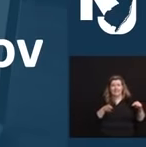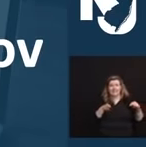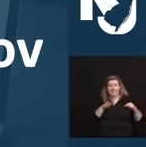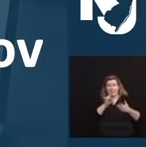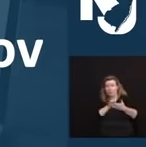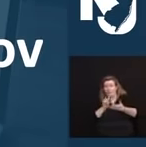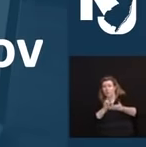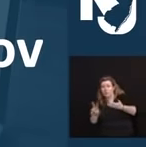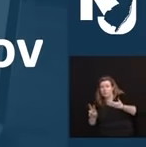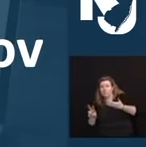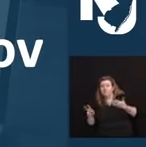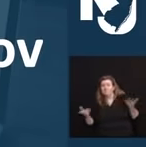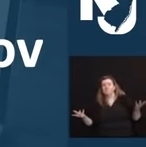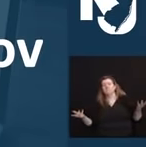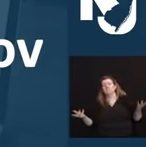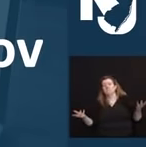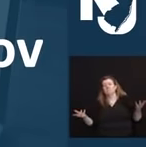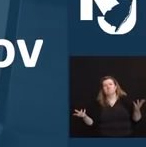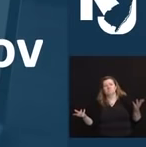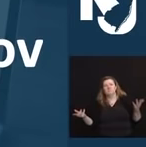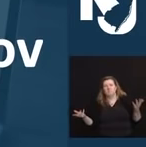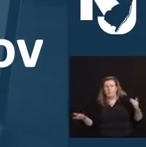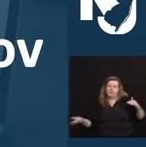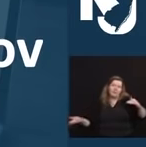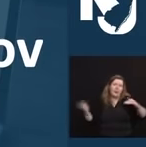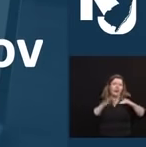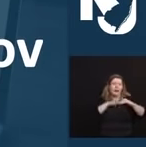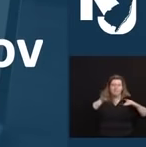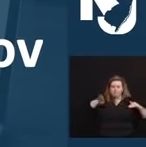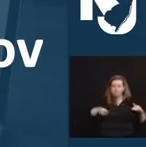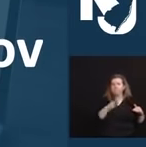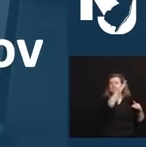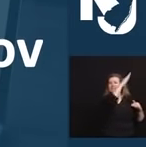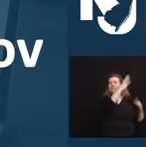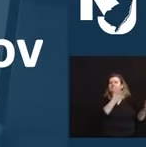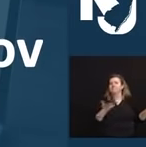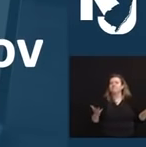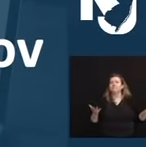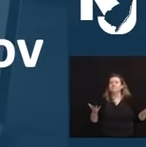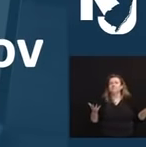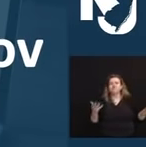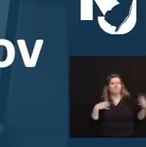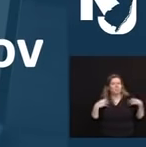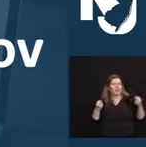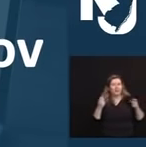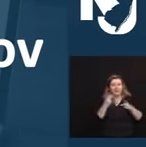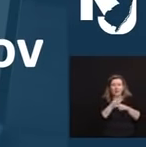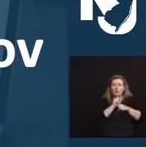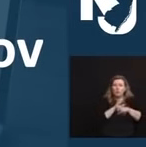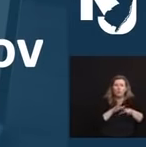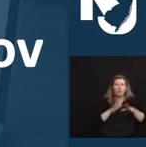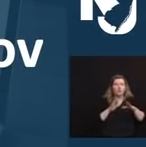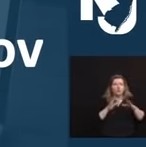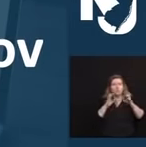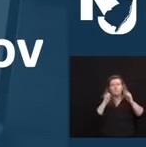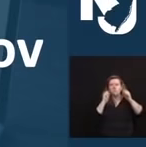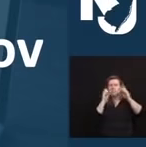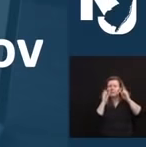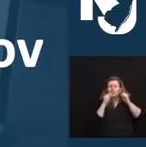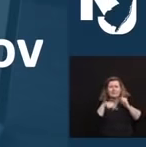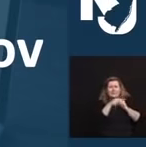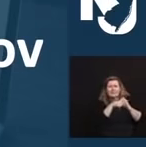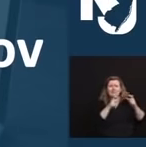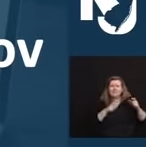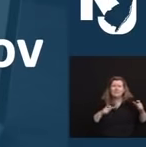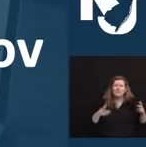bed or a ventilator all jumped. Our health care workers are doing heroic things, but it is up to us to keep our loved